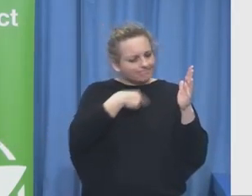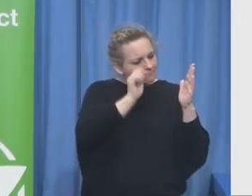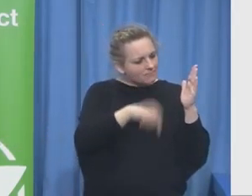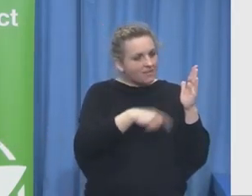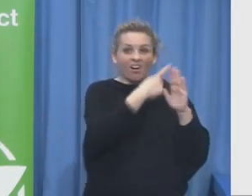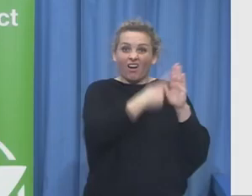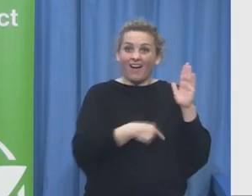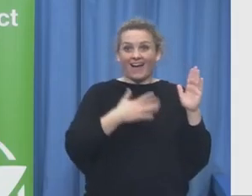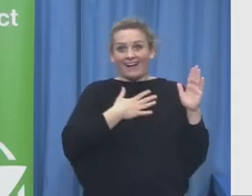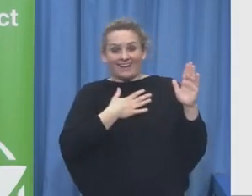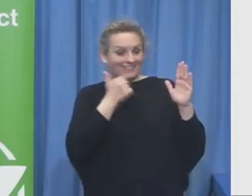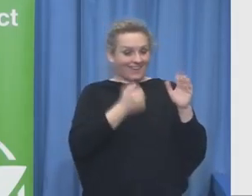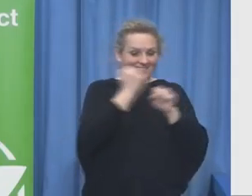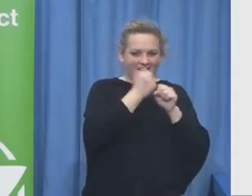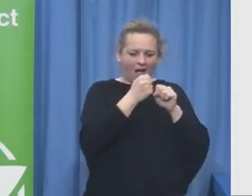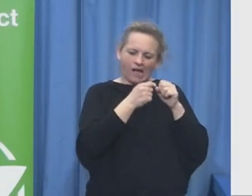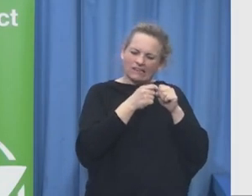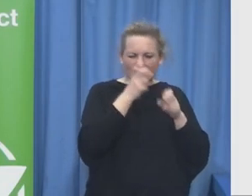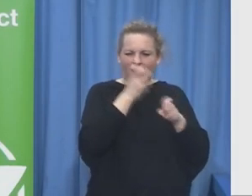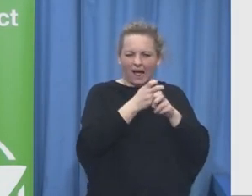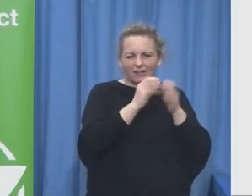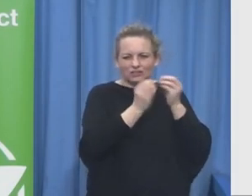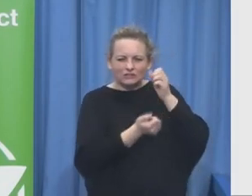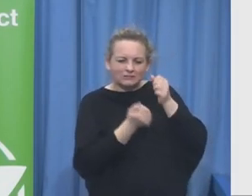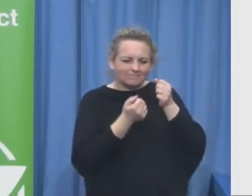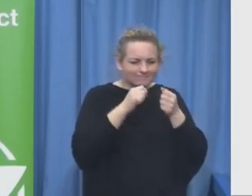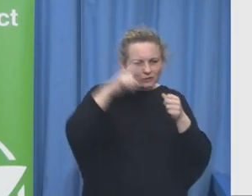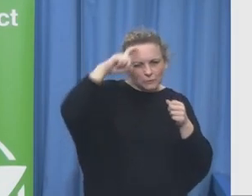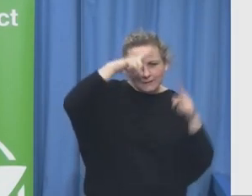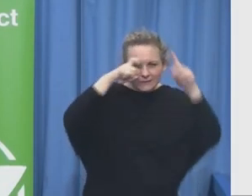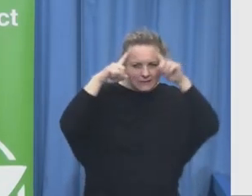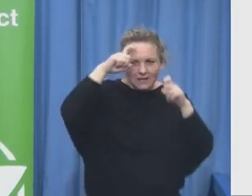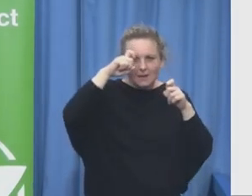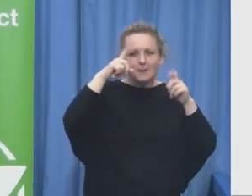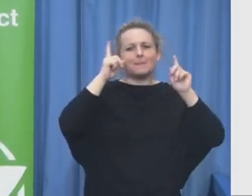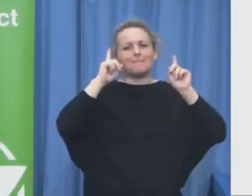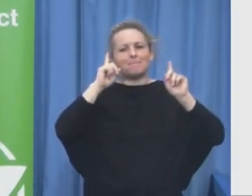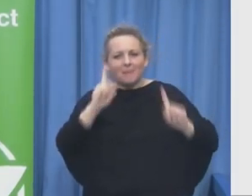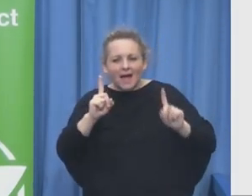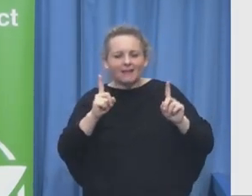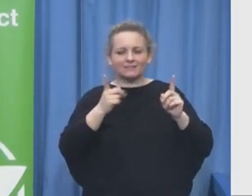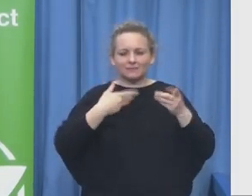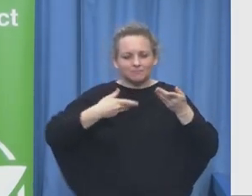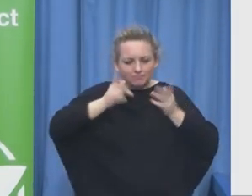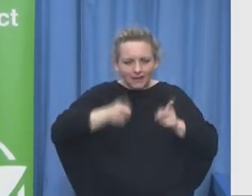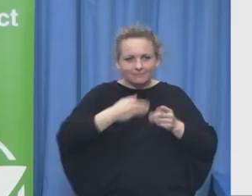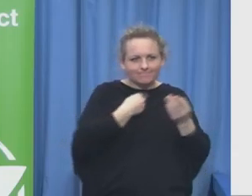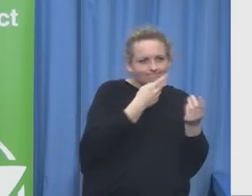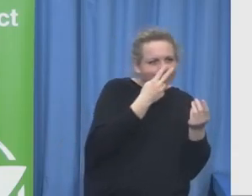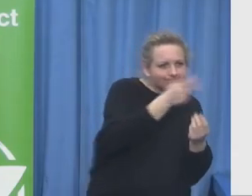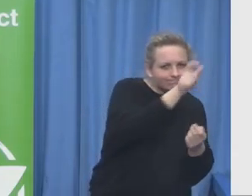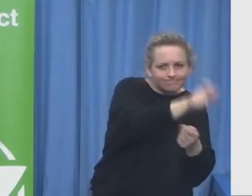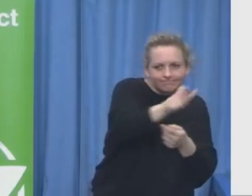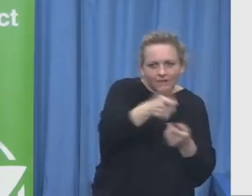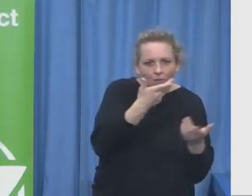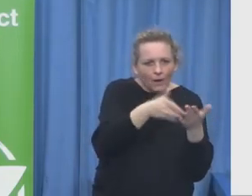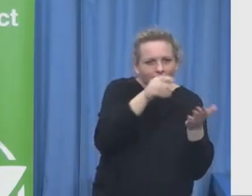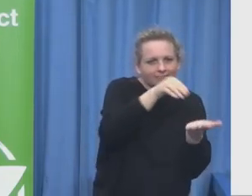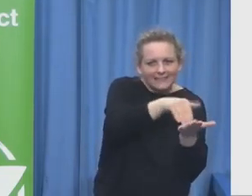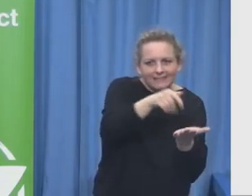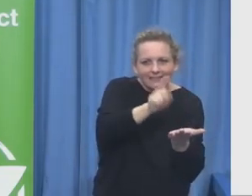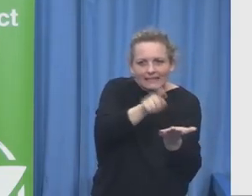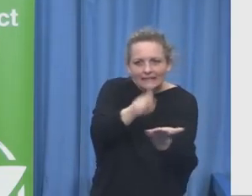society better you know to start and stick with the idea the mission and the value and let others